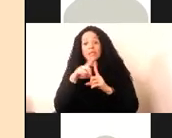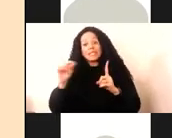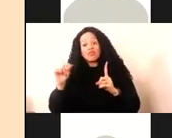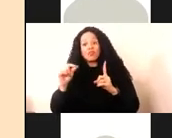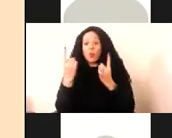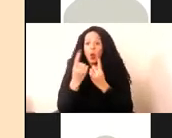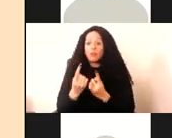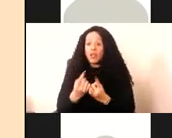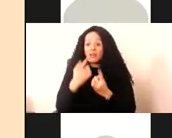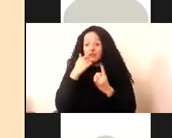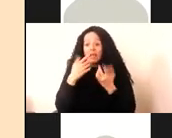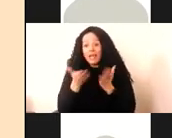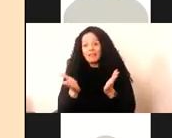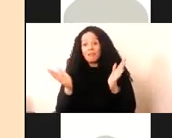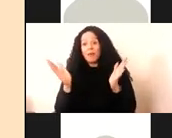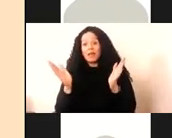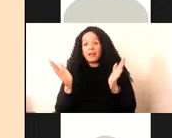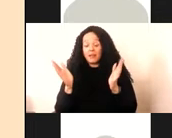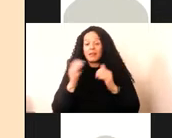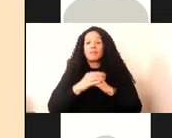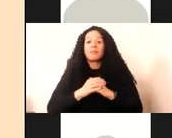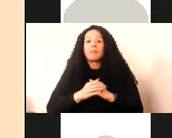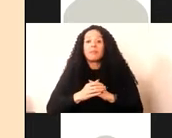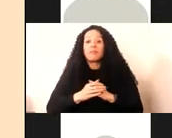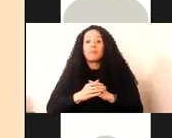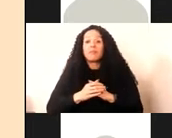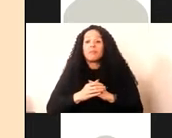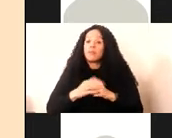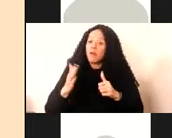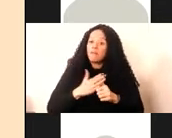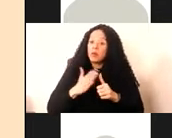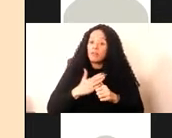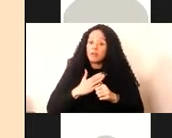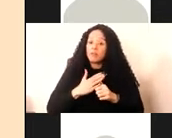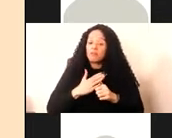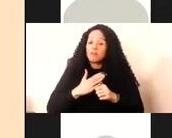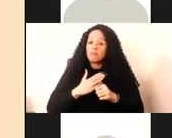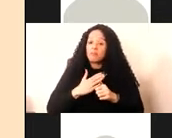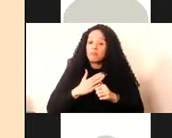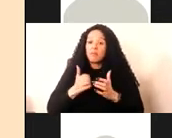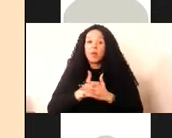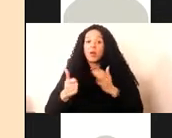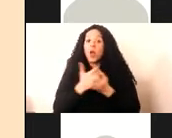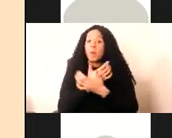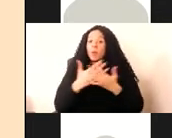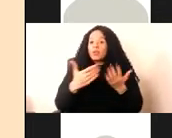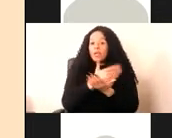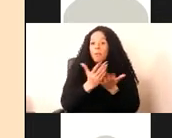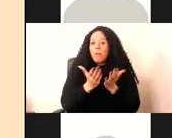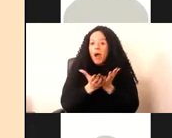expand from certain boundaries. First of all, they often come as multi-part acquisitions,